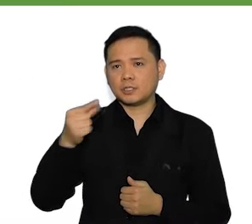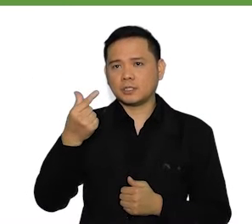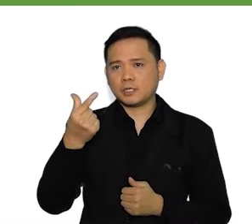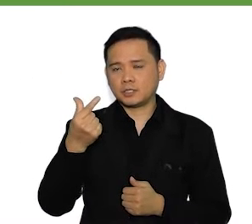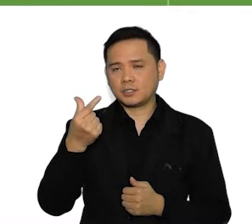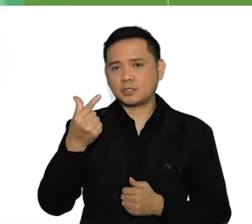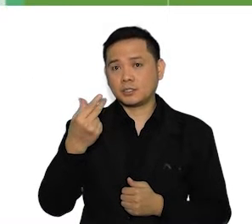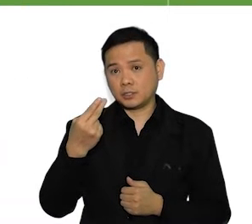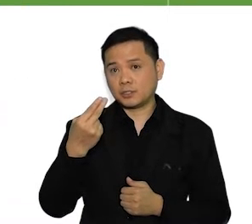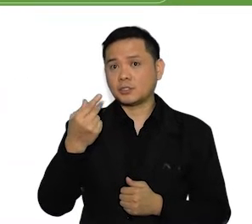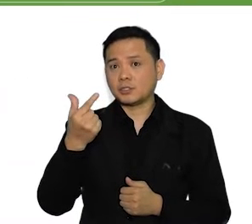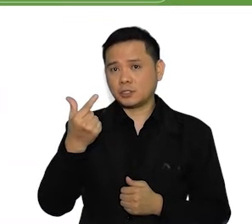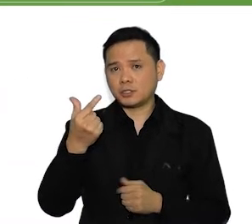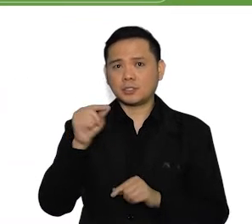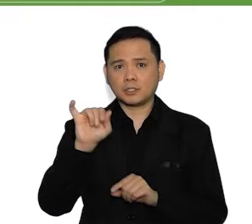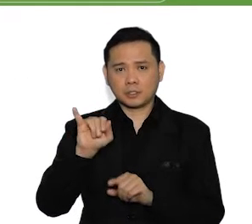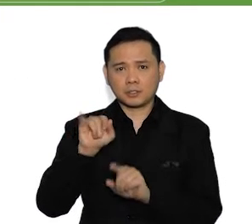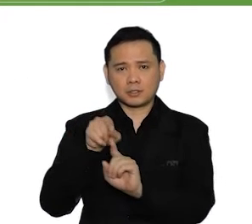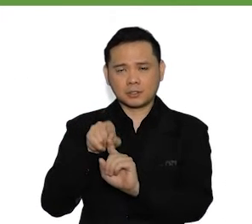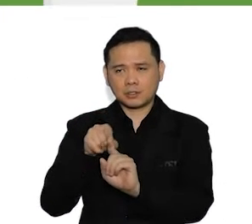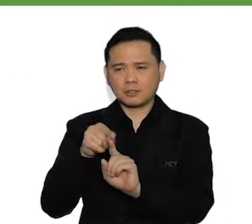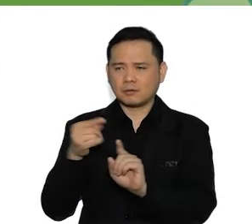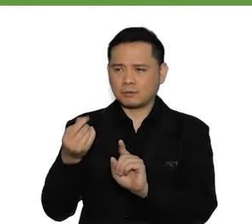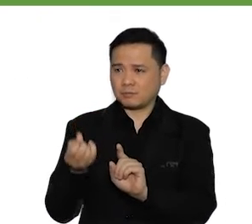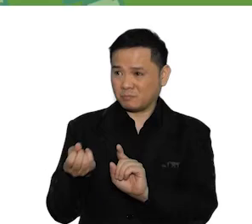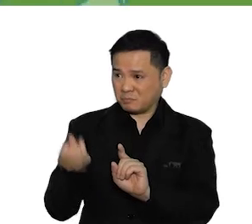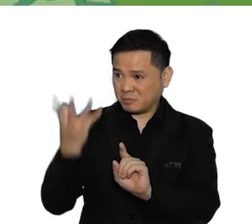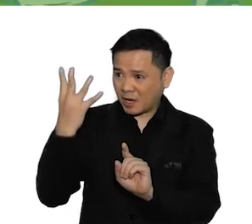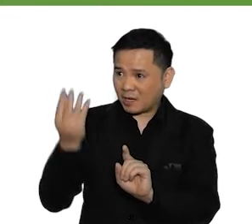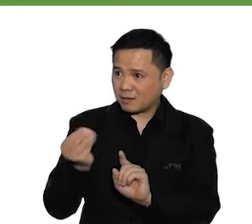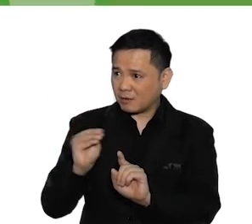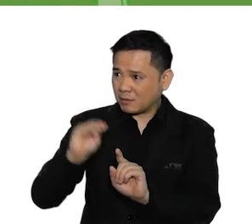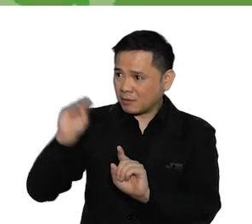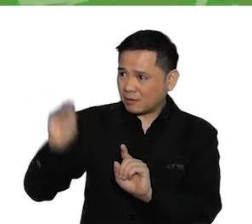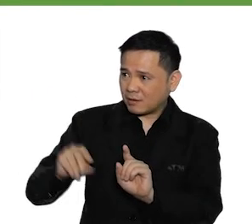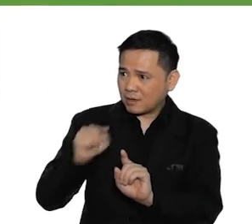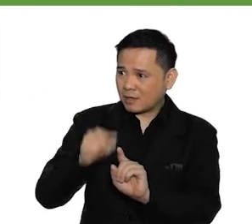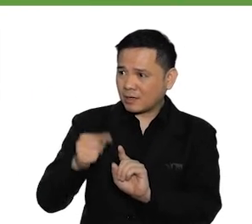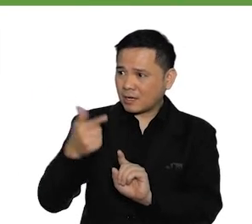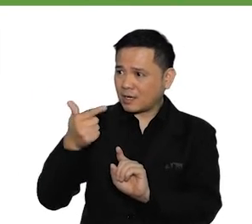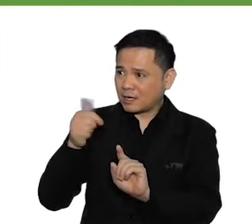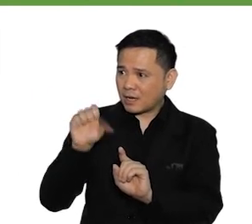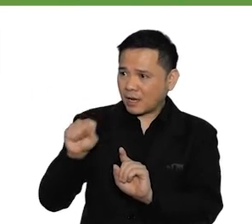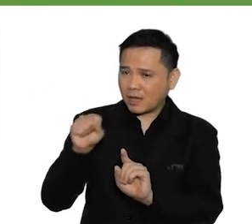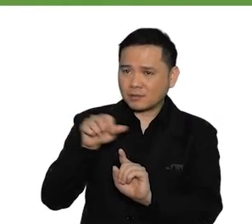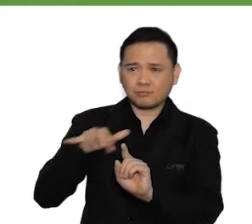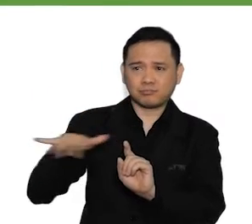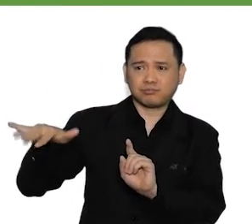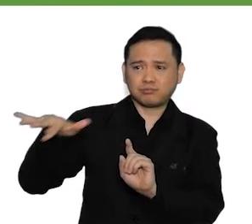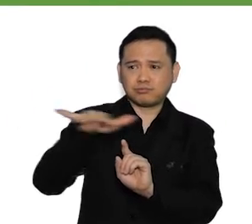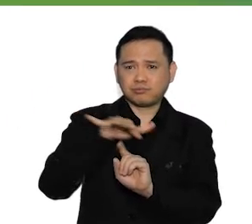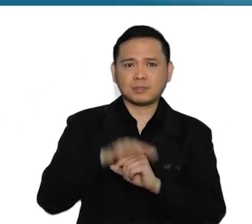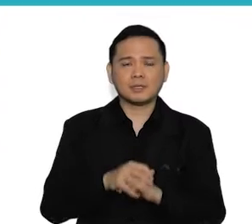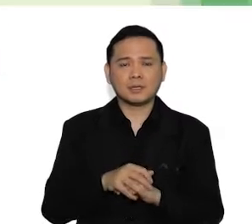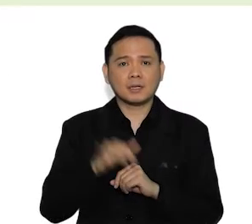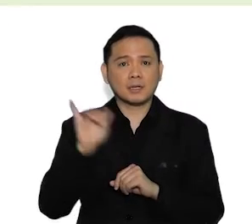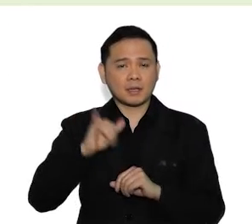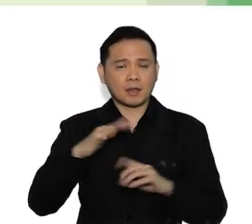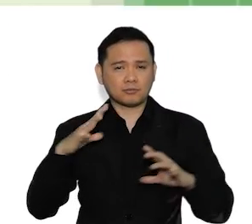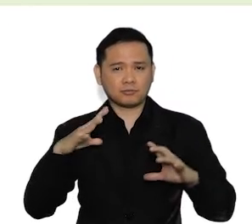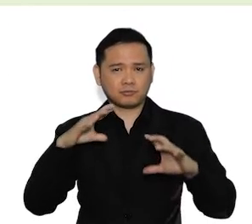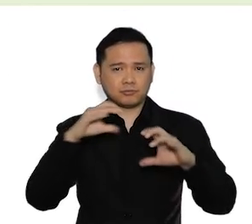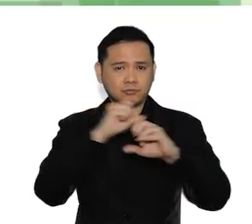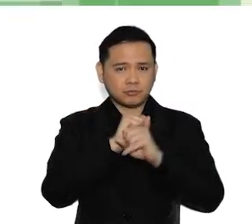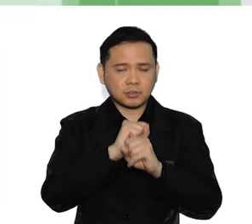area, while the GHG Inventory explains the sectoral greenhouse gas emissions. Their